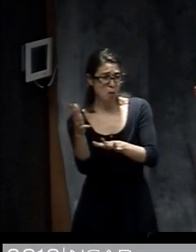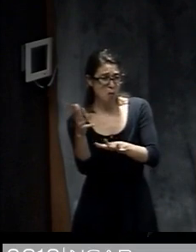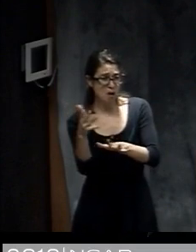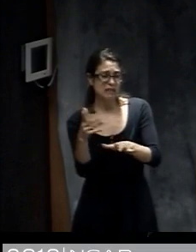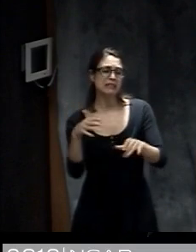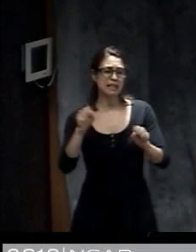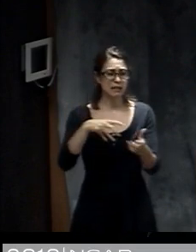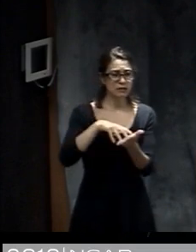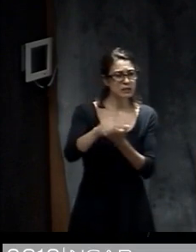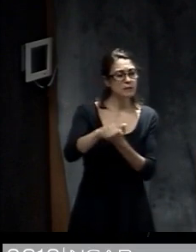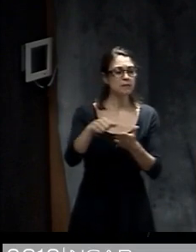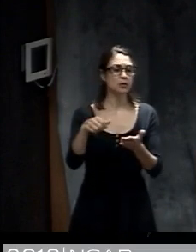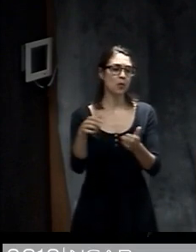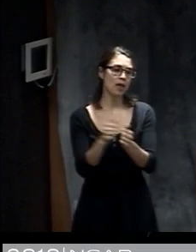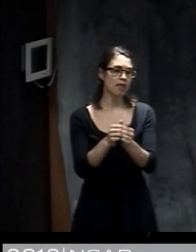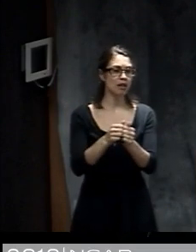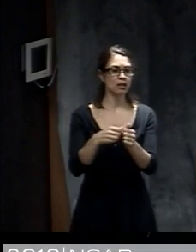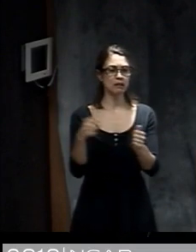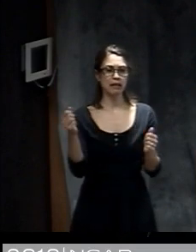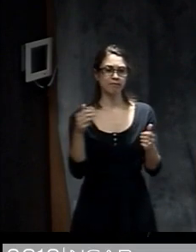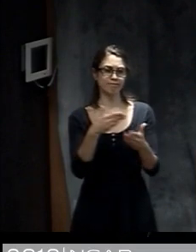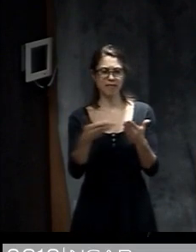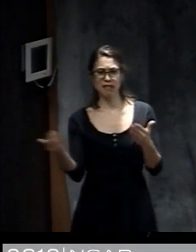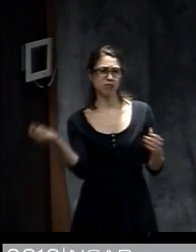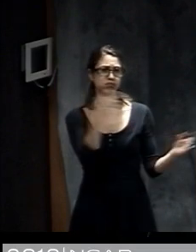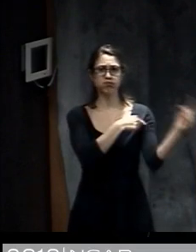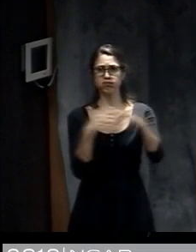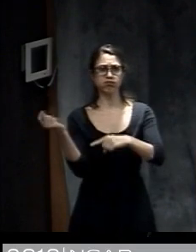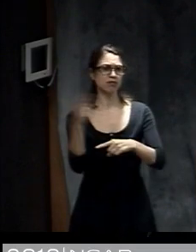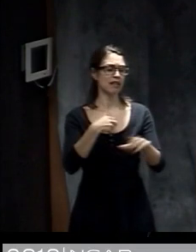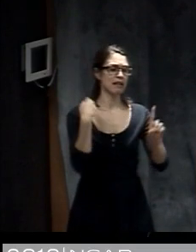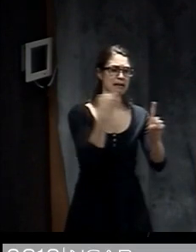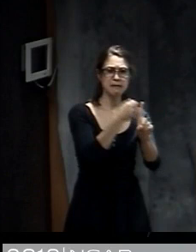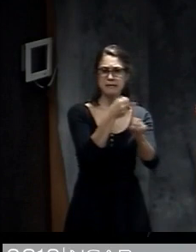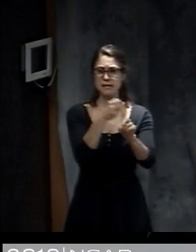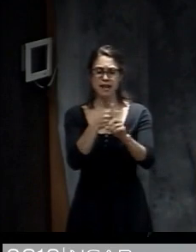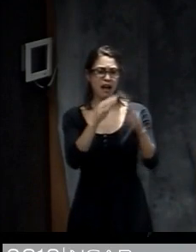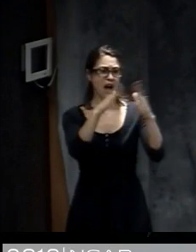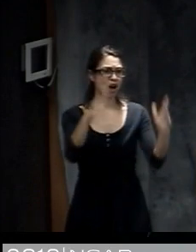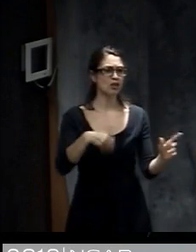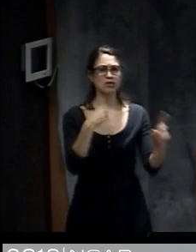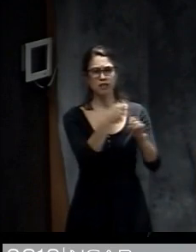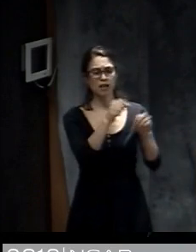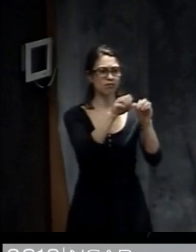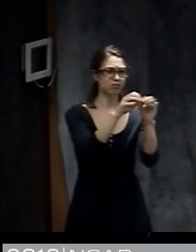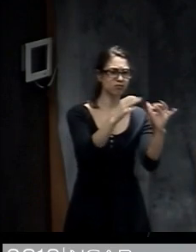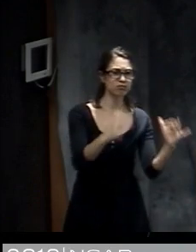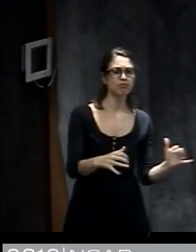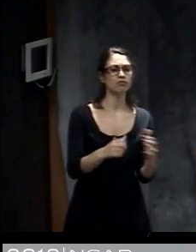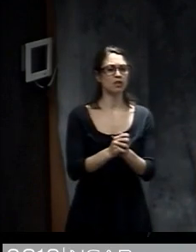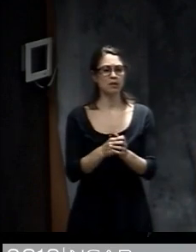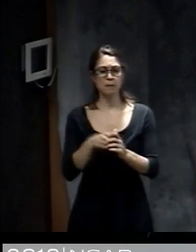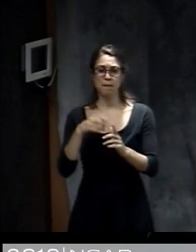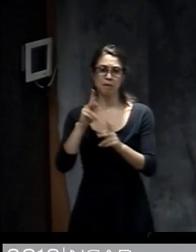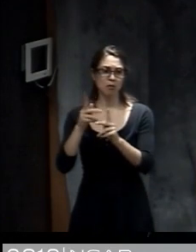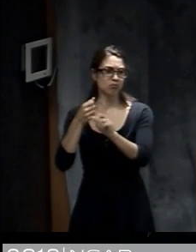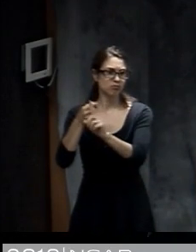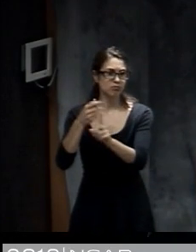So as the winds hit, and they hit one thing, trees or other people's houses start to fall apart, that can also create a lot of damage.